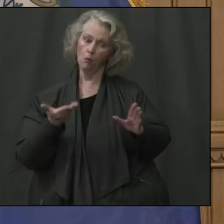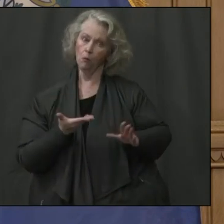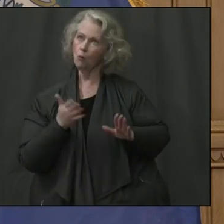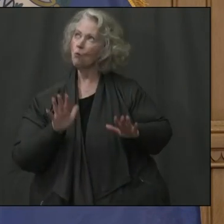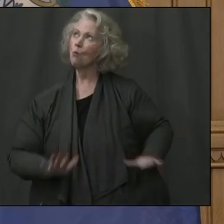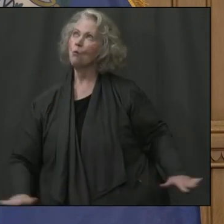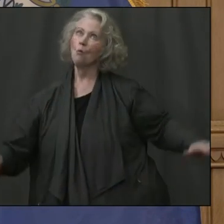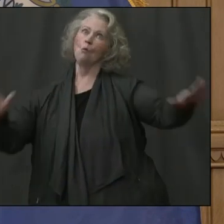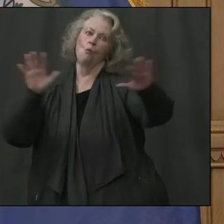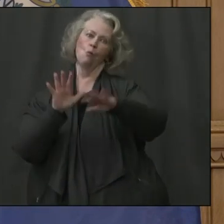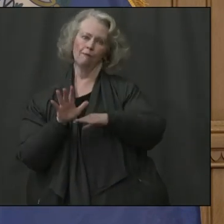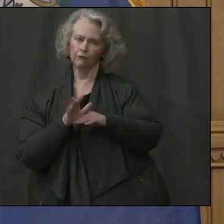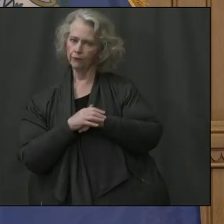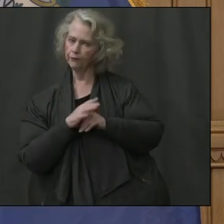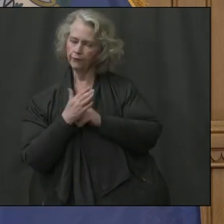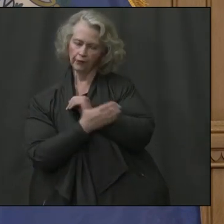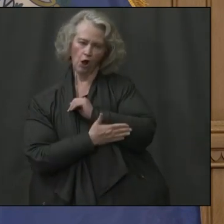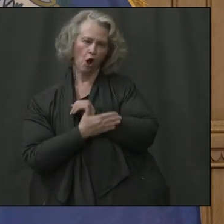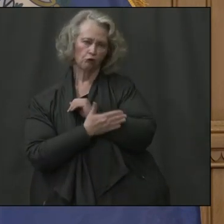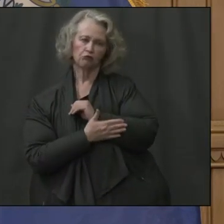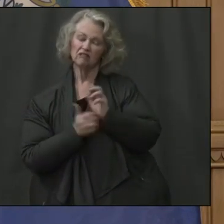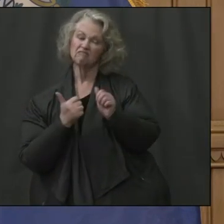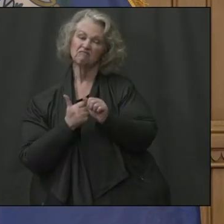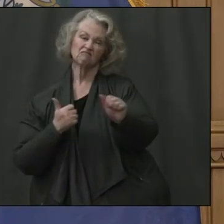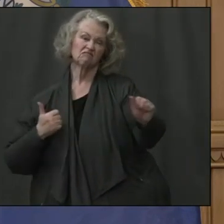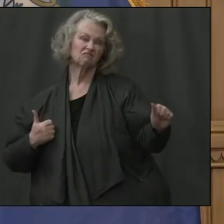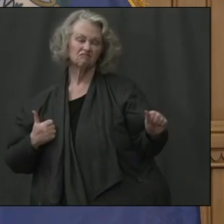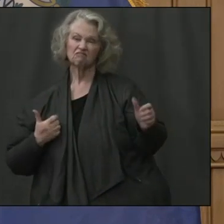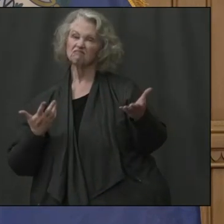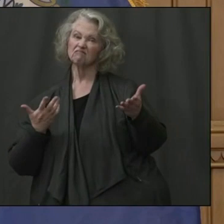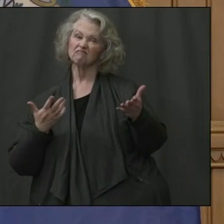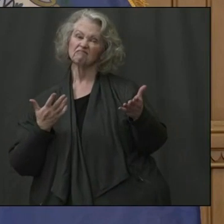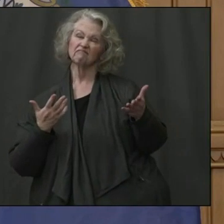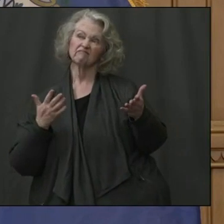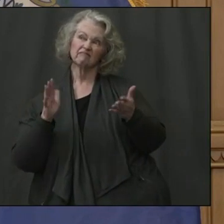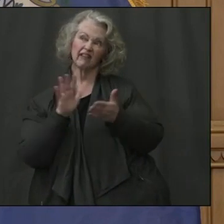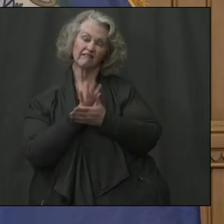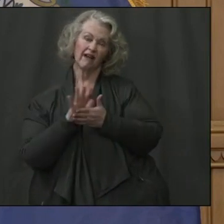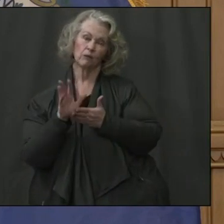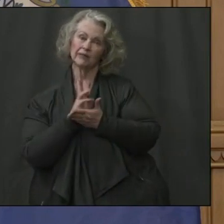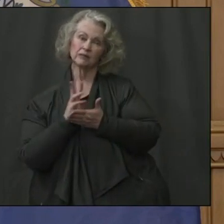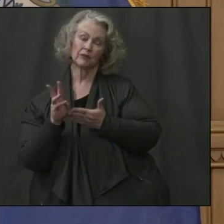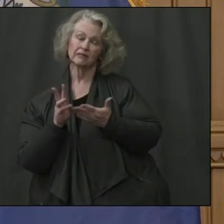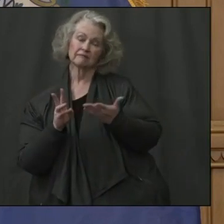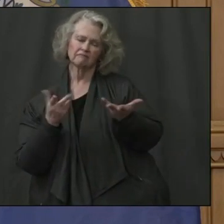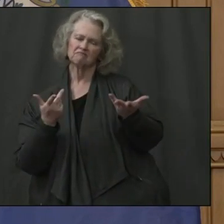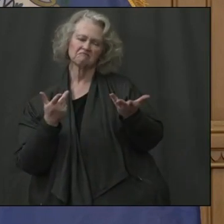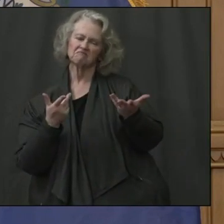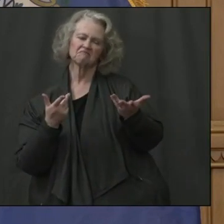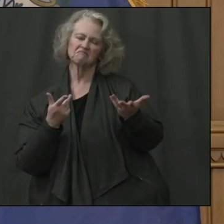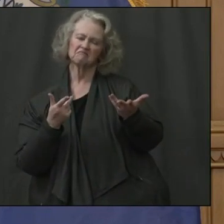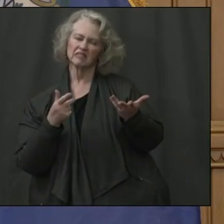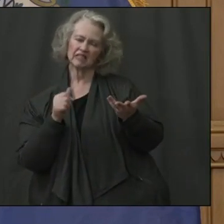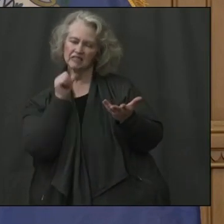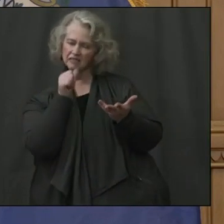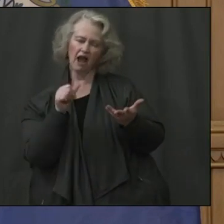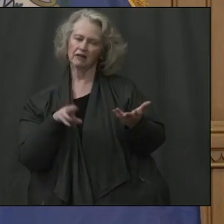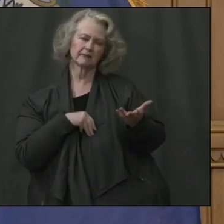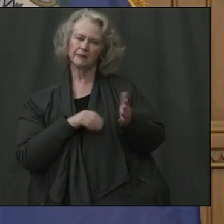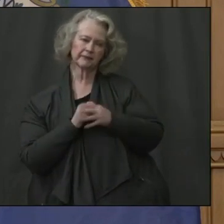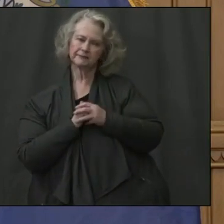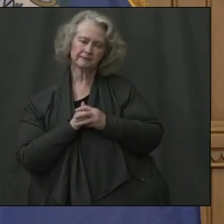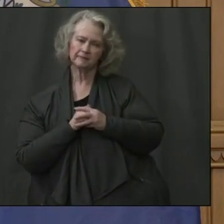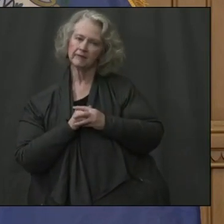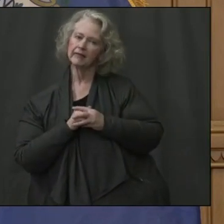going on right here. And right now that's a backlog of five or six weeks and it's absolutely unacceptable. Uh, so what we can do with